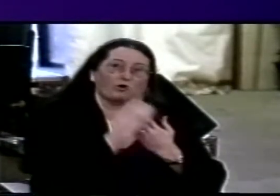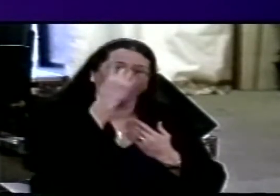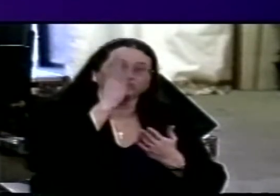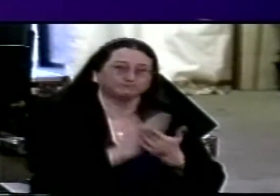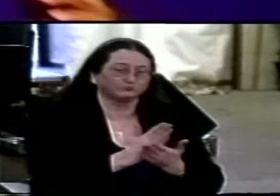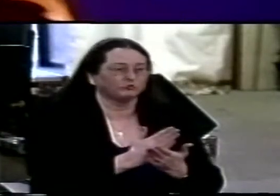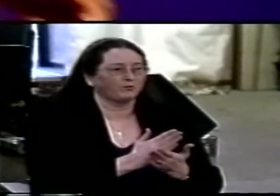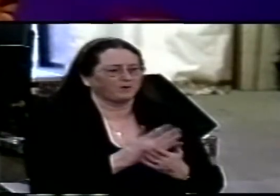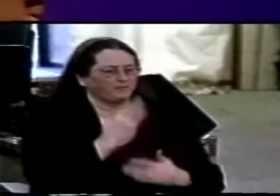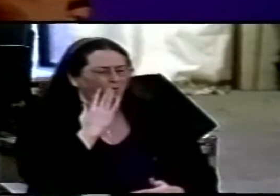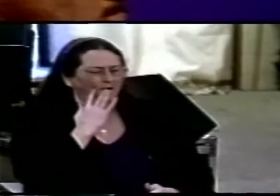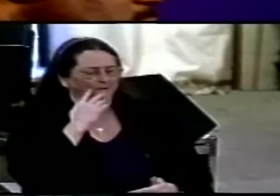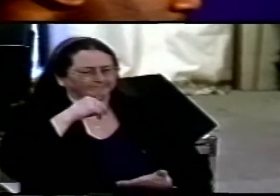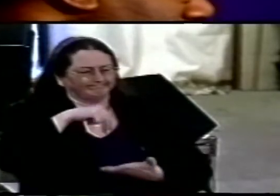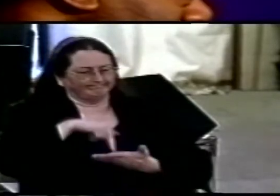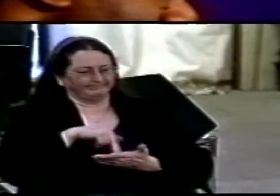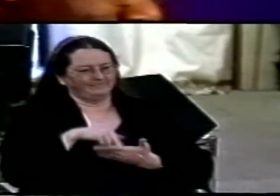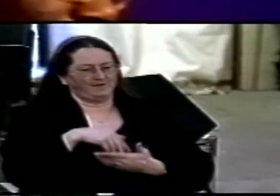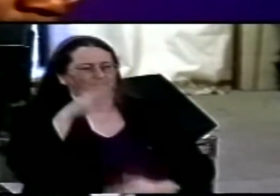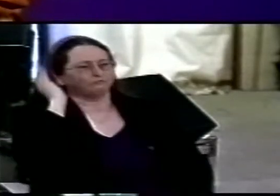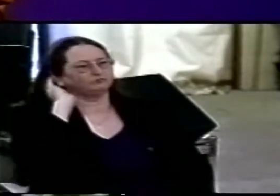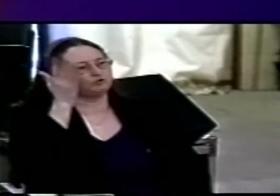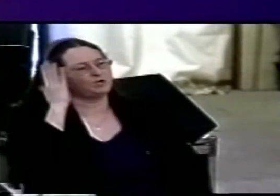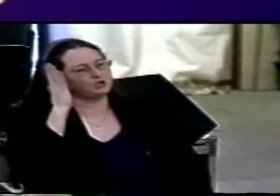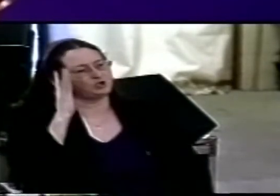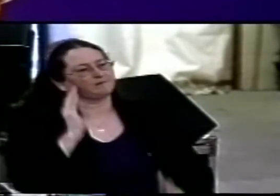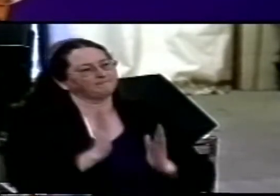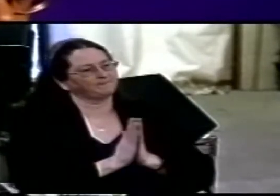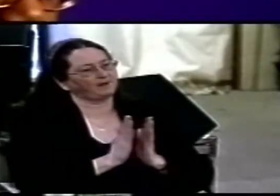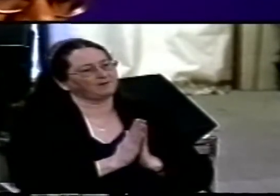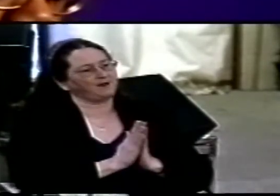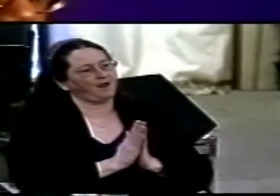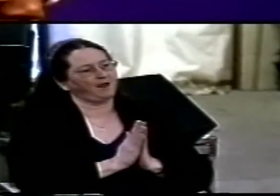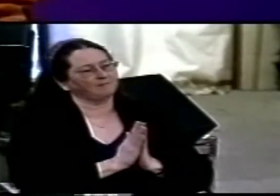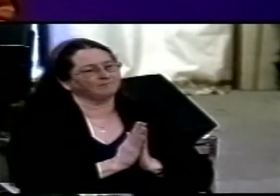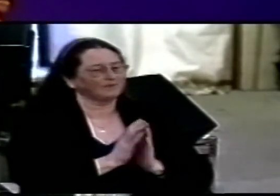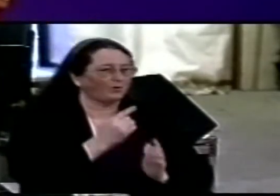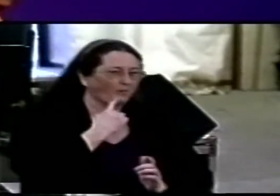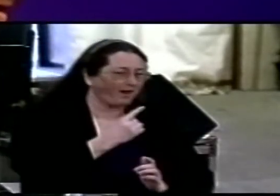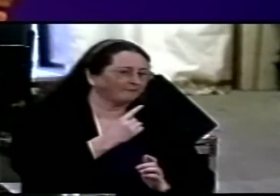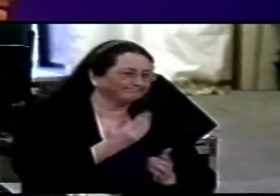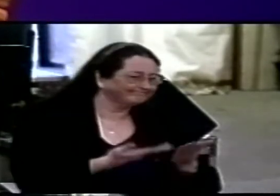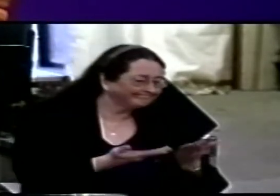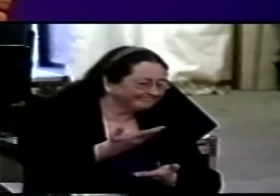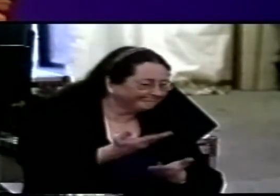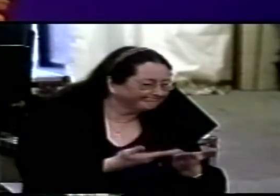but when I stand to preach on a Sunday when I argue with you on a Wednesday